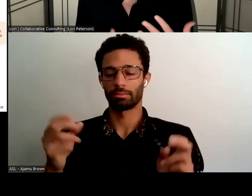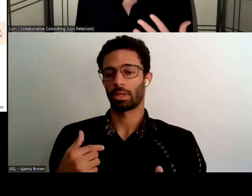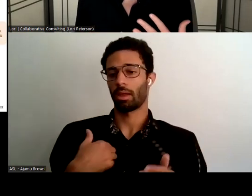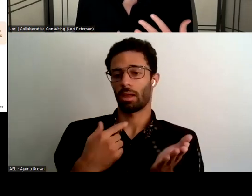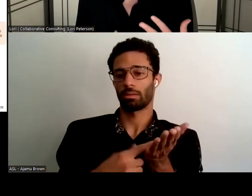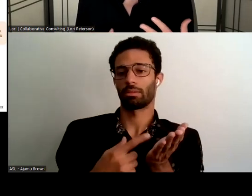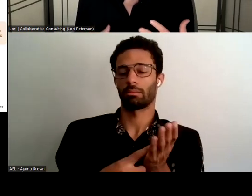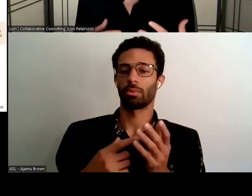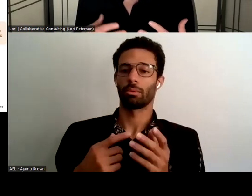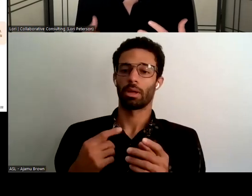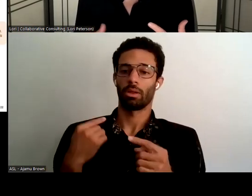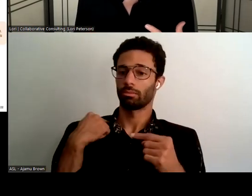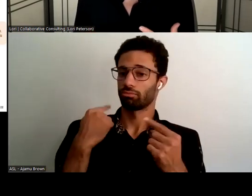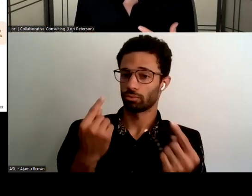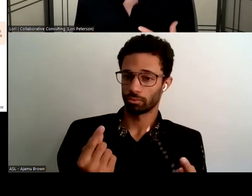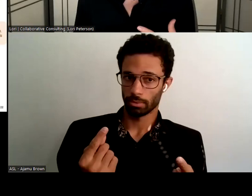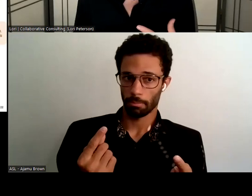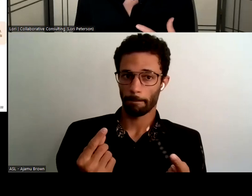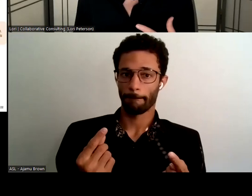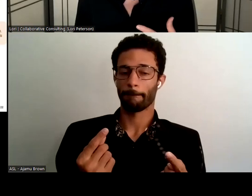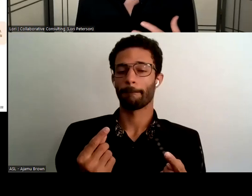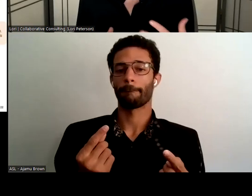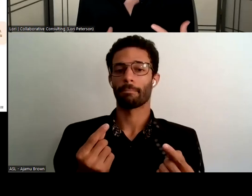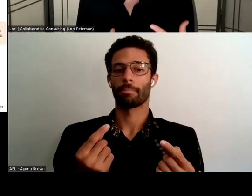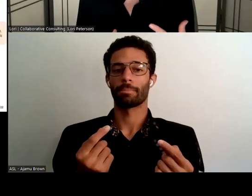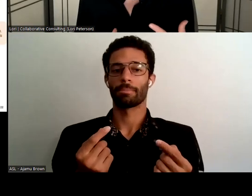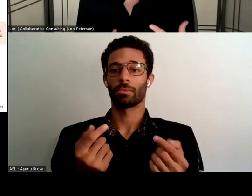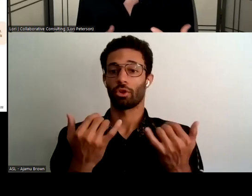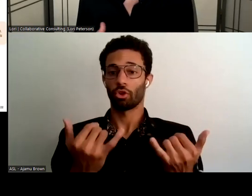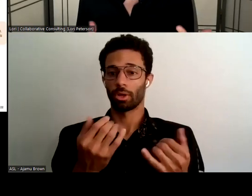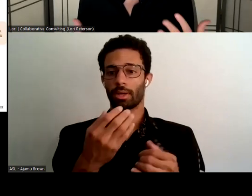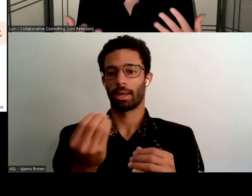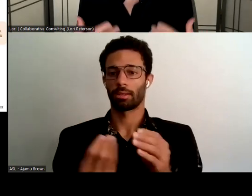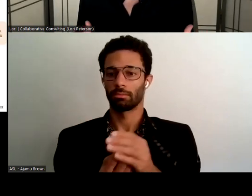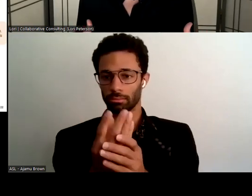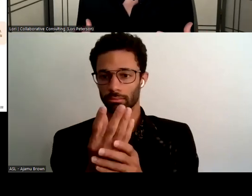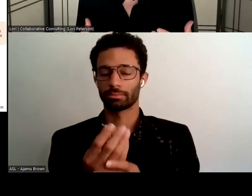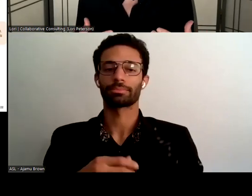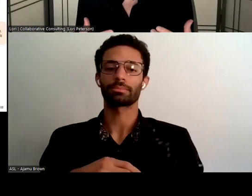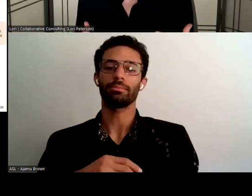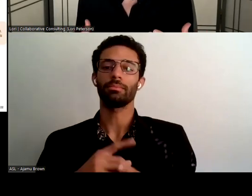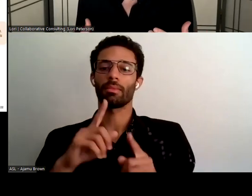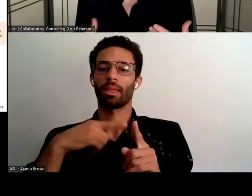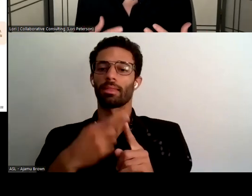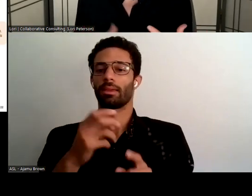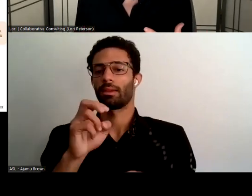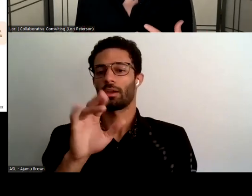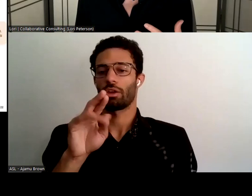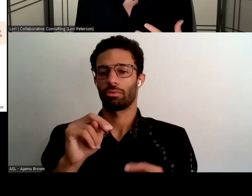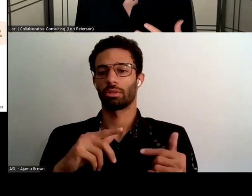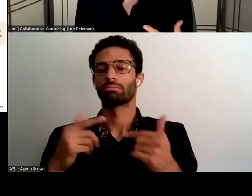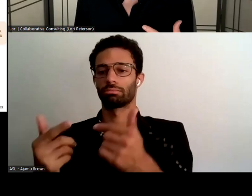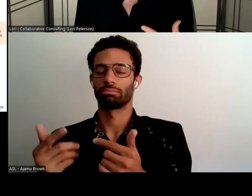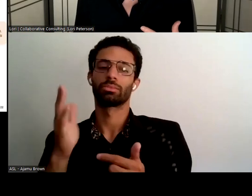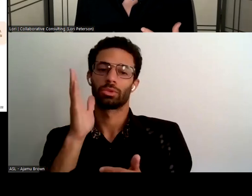current and emerging and then i'm going to turn it over to aaron and she's going to talk a little bit about how the network sees themselves current